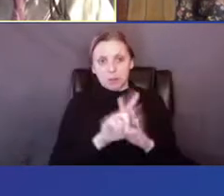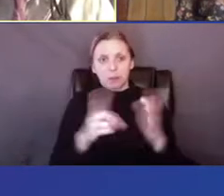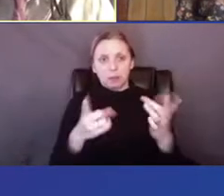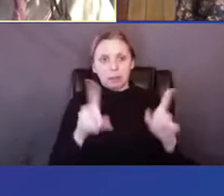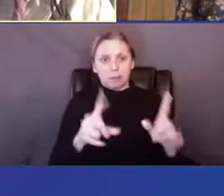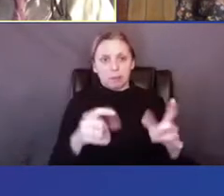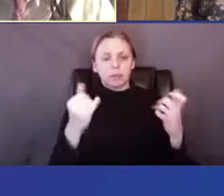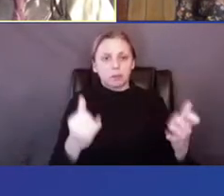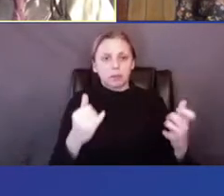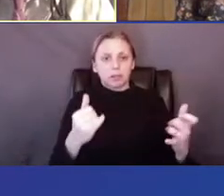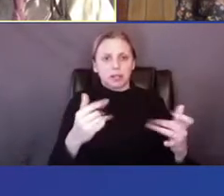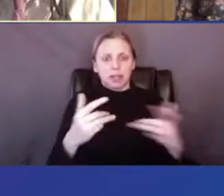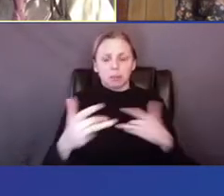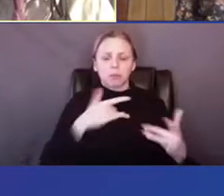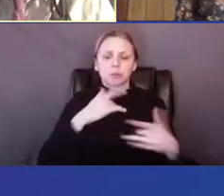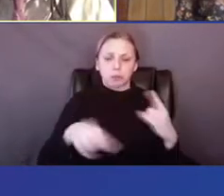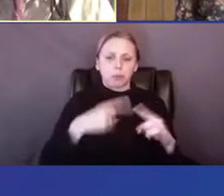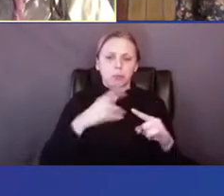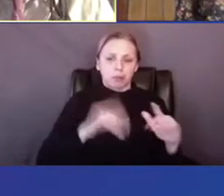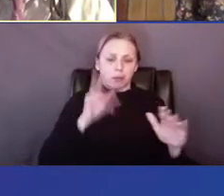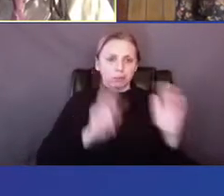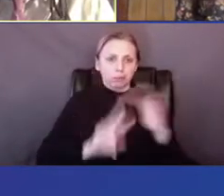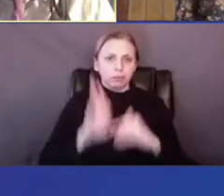And I'm very concerned about it.